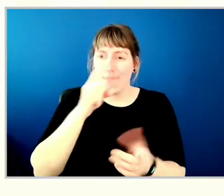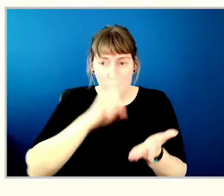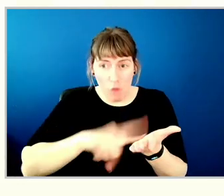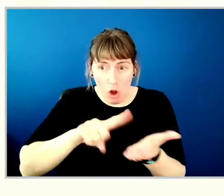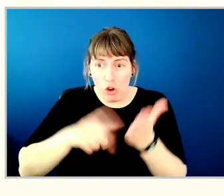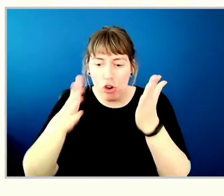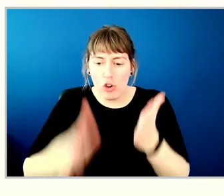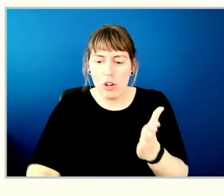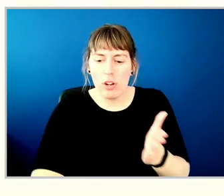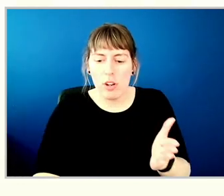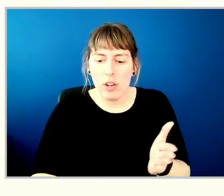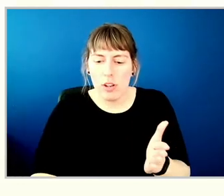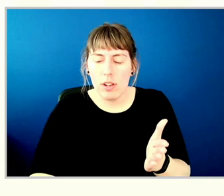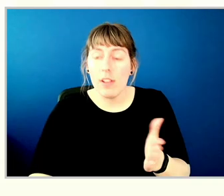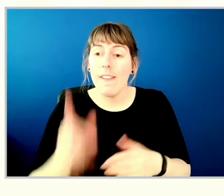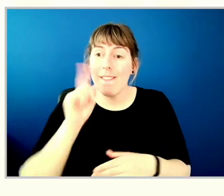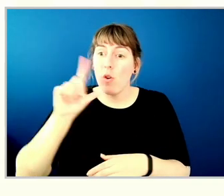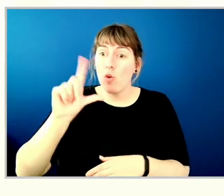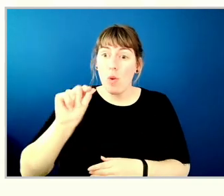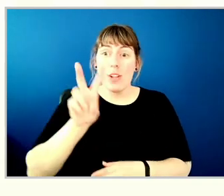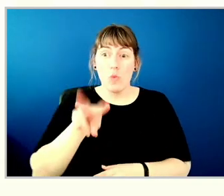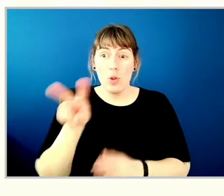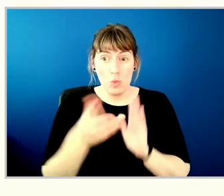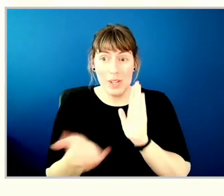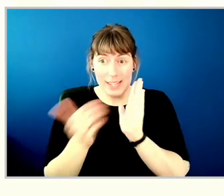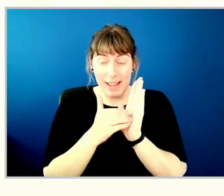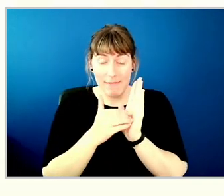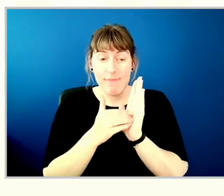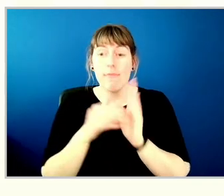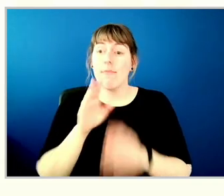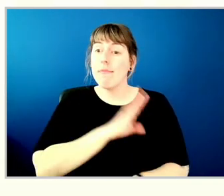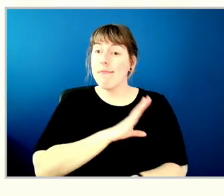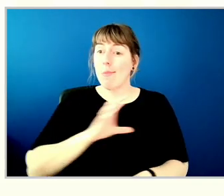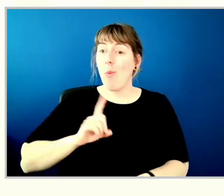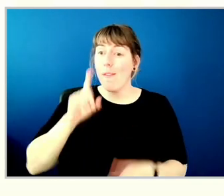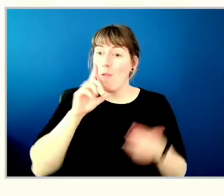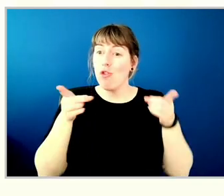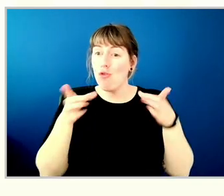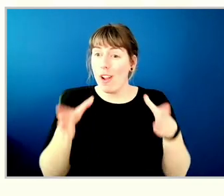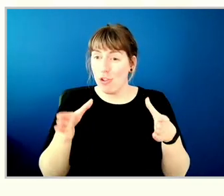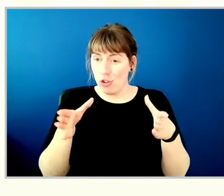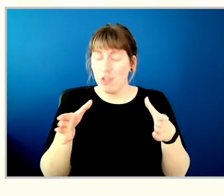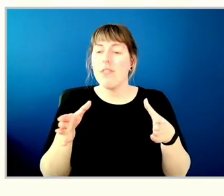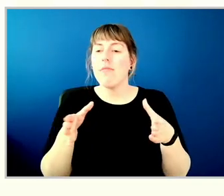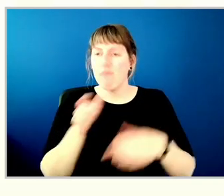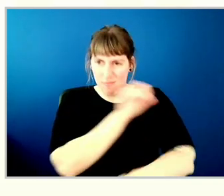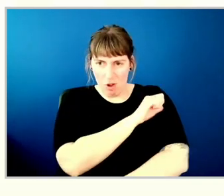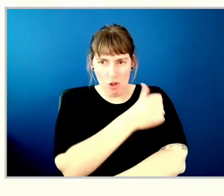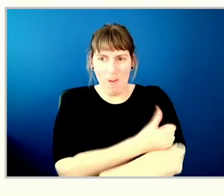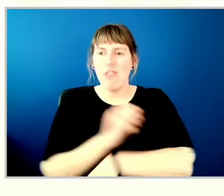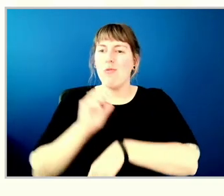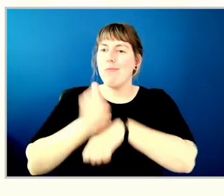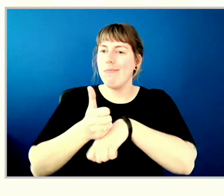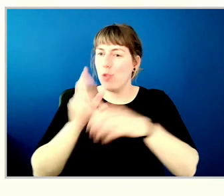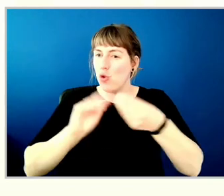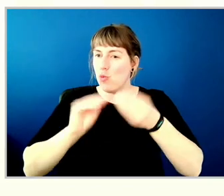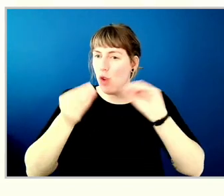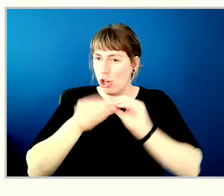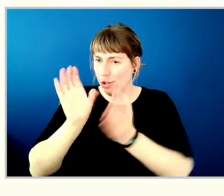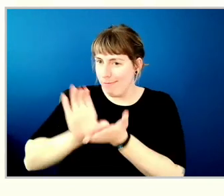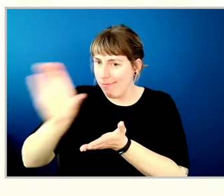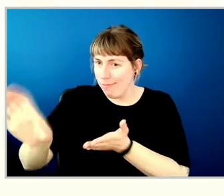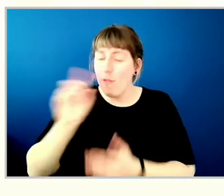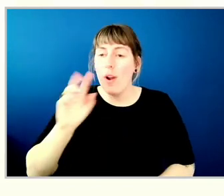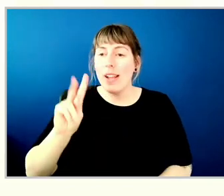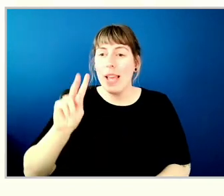for van city for 2022 and that the board directors be authorized to set the remuneration for kpmg